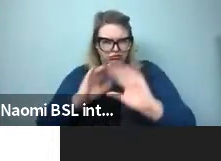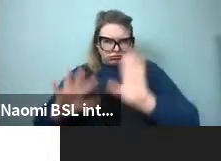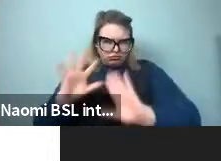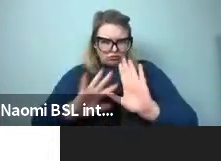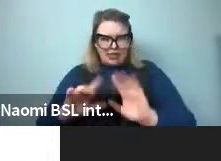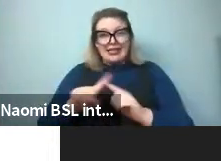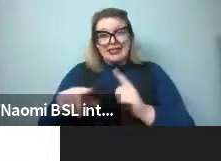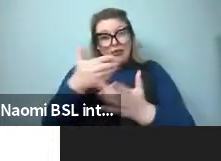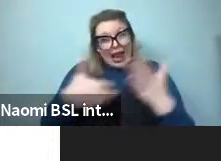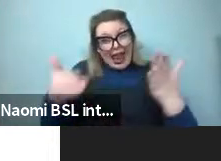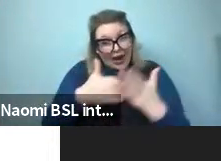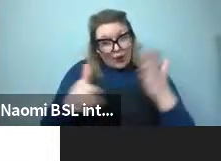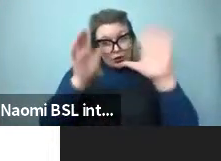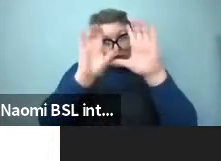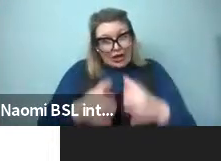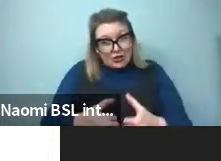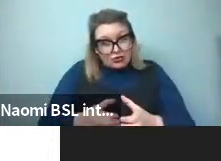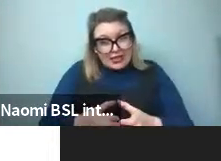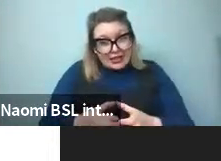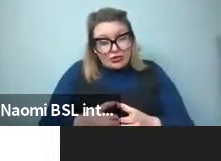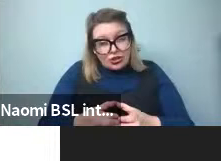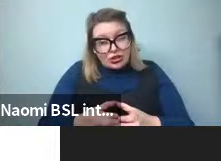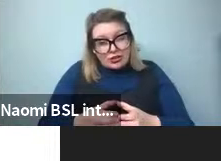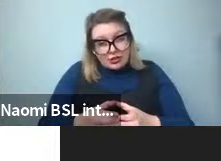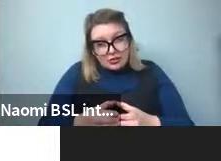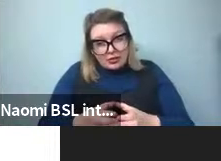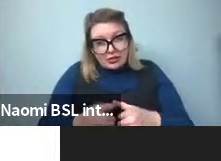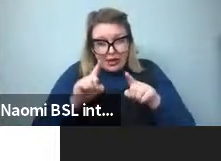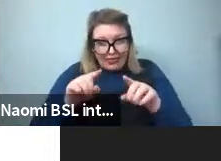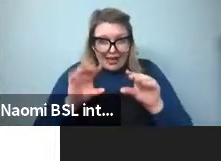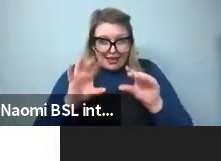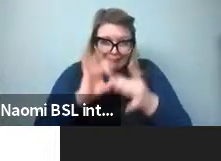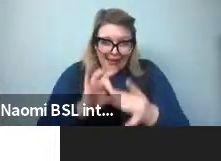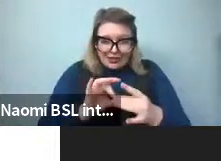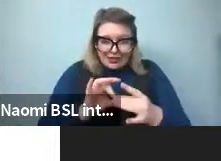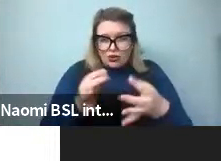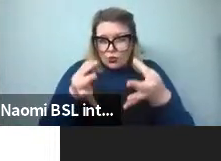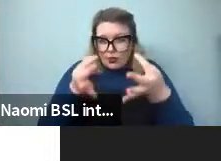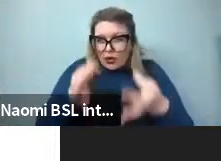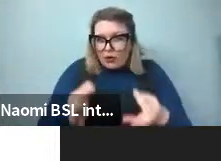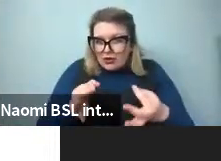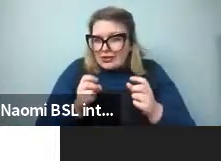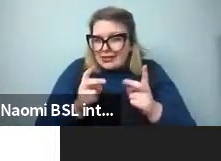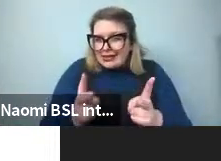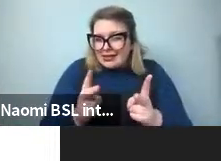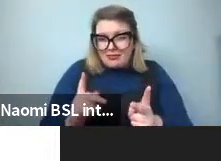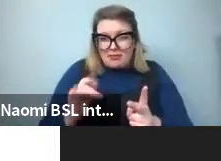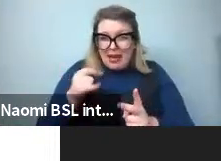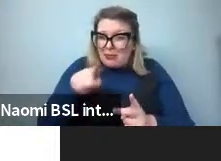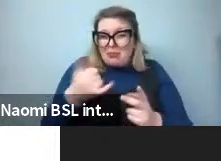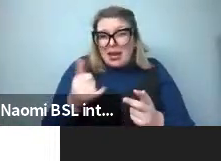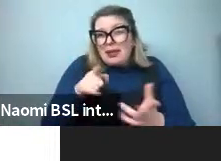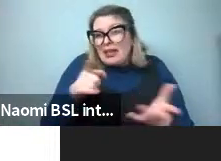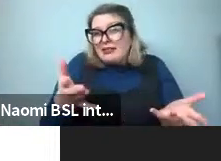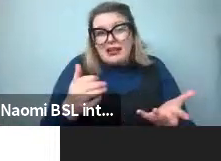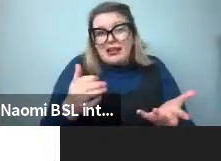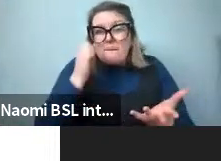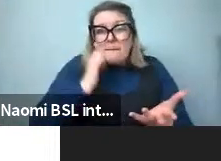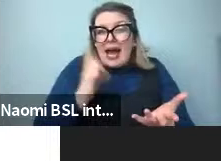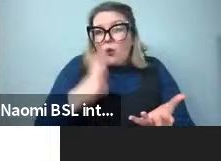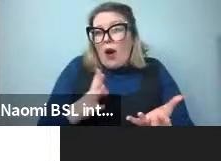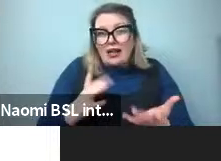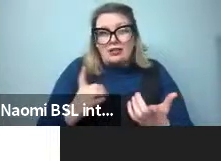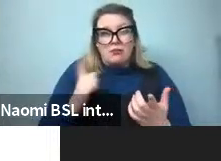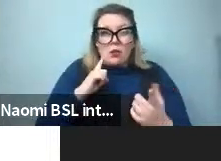languages are somehow, are due to how the visual system works. Maybe black, white, and red are the most salient to the visual system, so they label, they're labeled